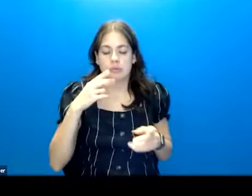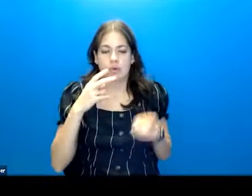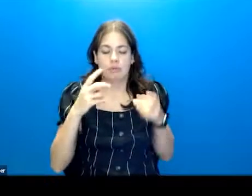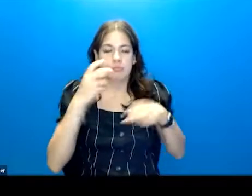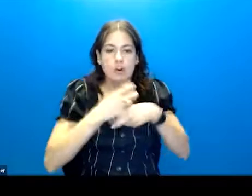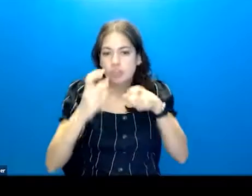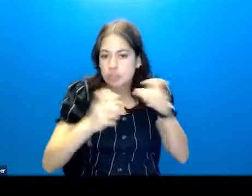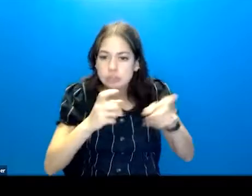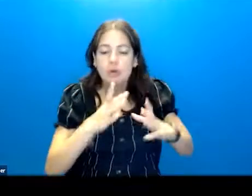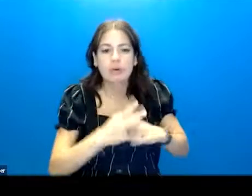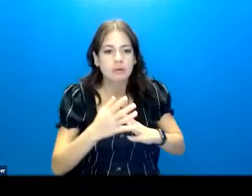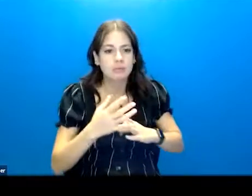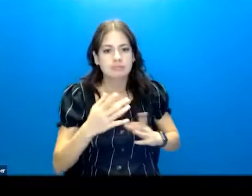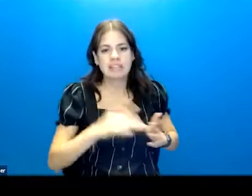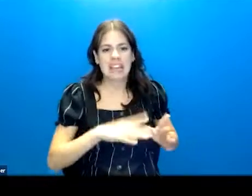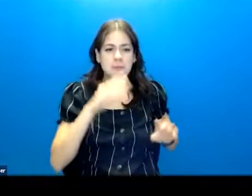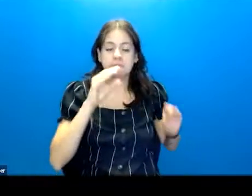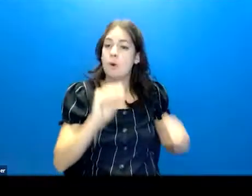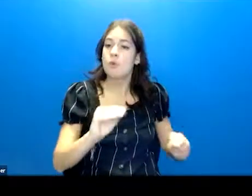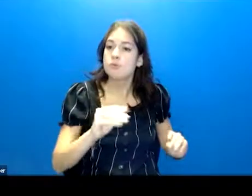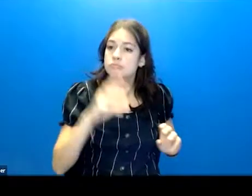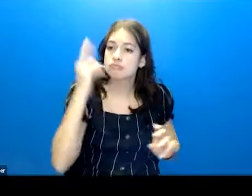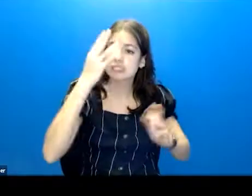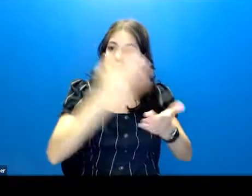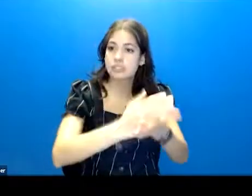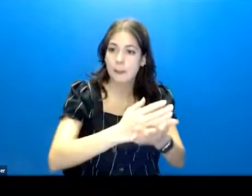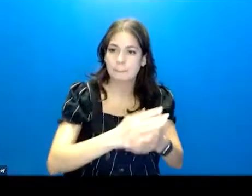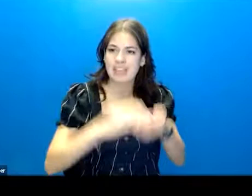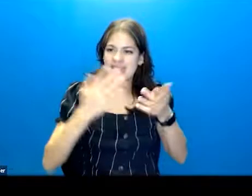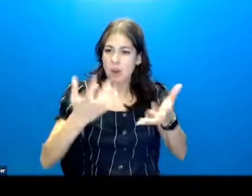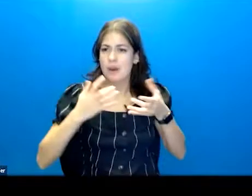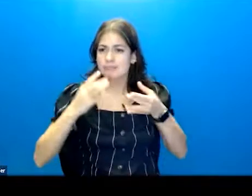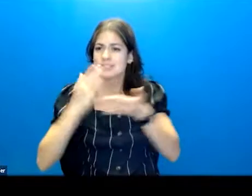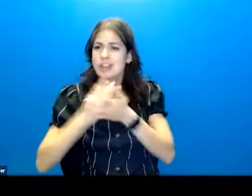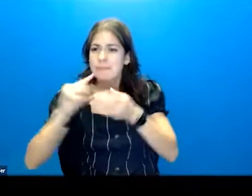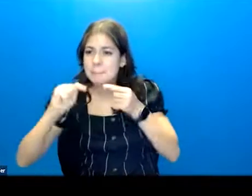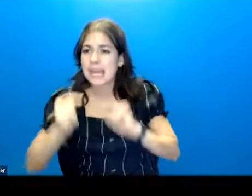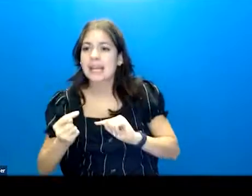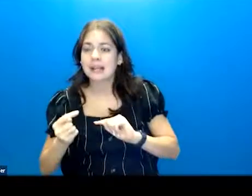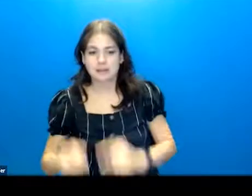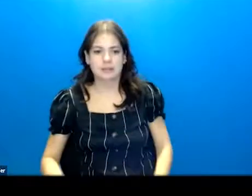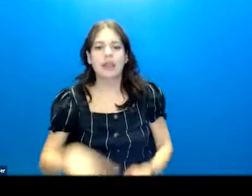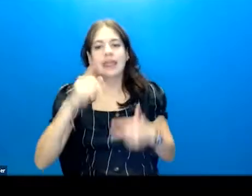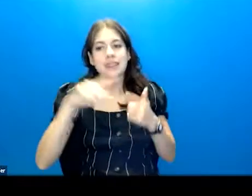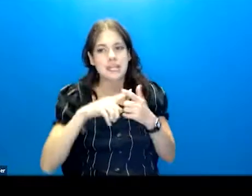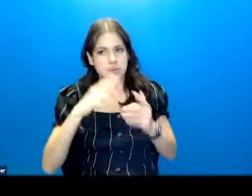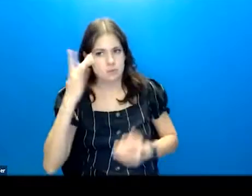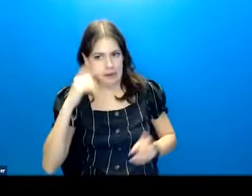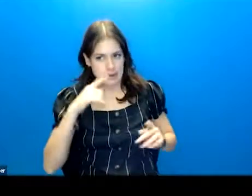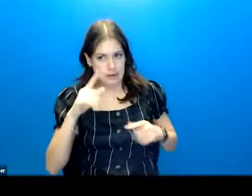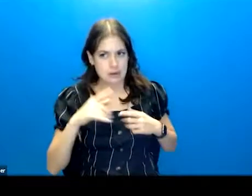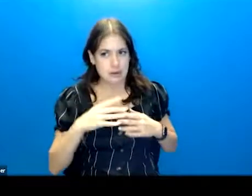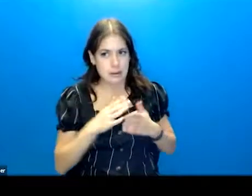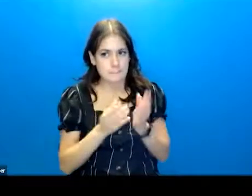control. They have fewer deterrence. And stopping the pain is the reason. That's when I start to become